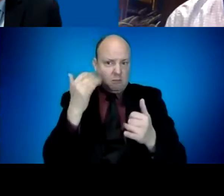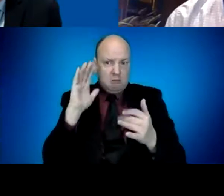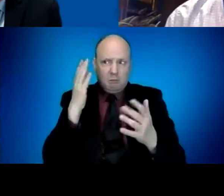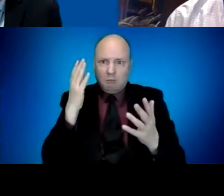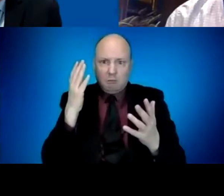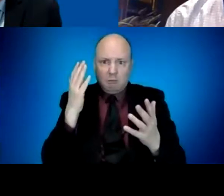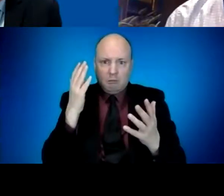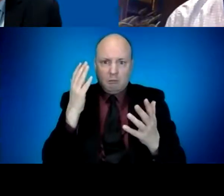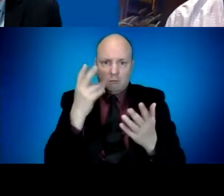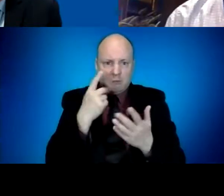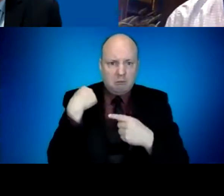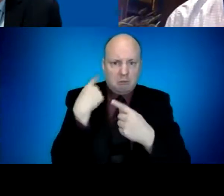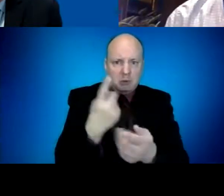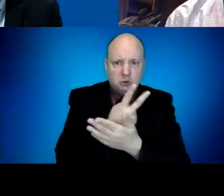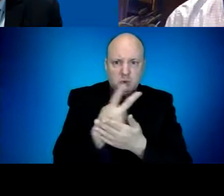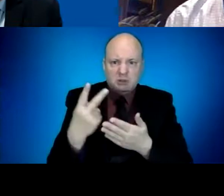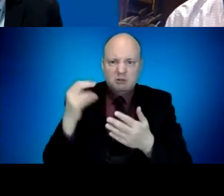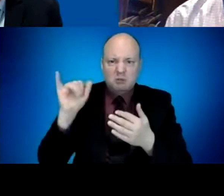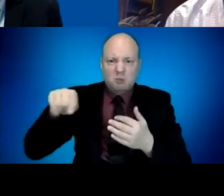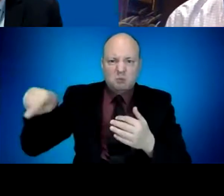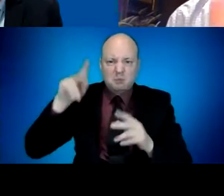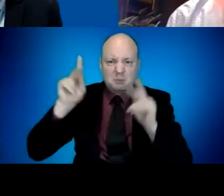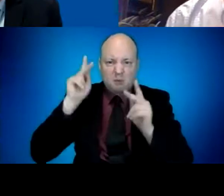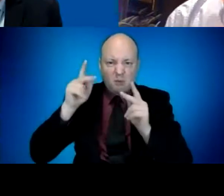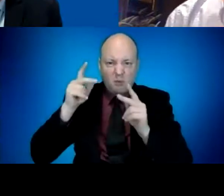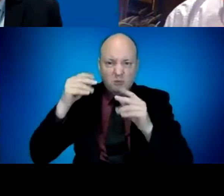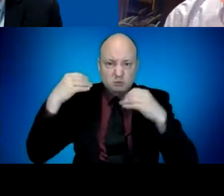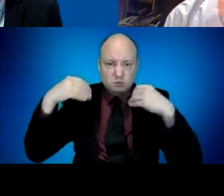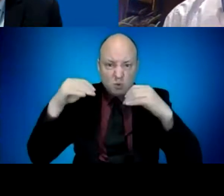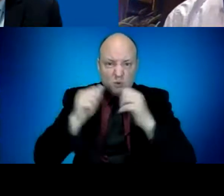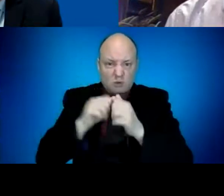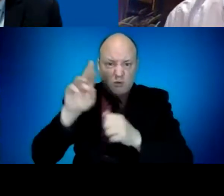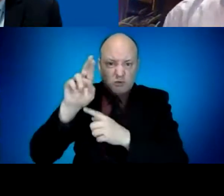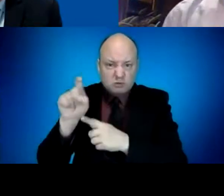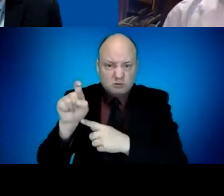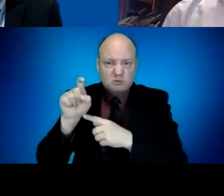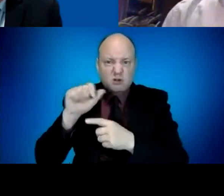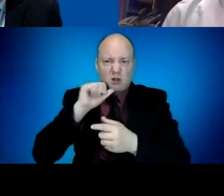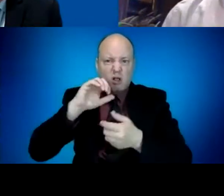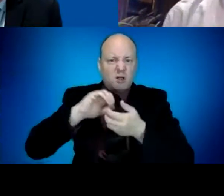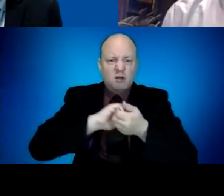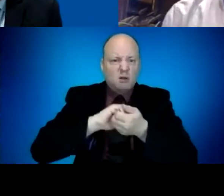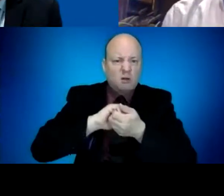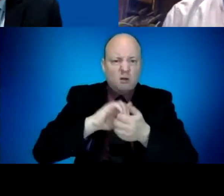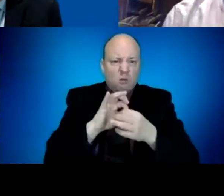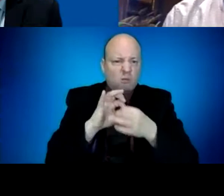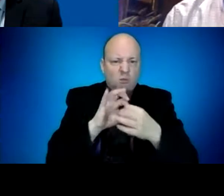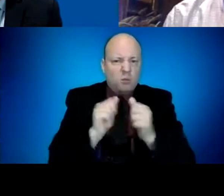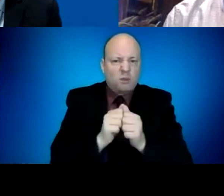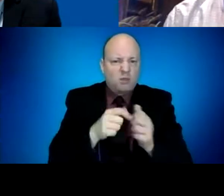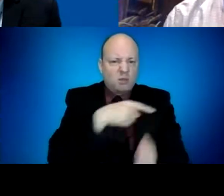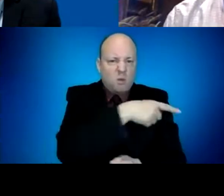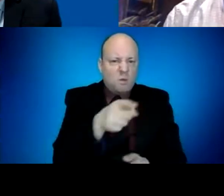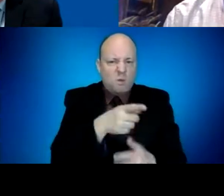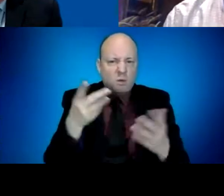for those federal partners? So to be clear, the large pharmacy chains themselves are signed up. It's the number of locations